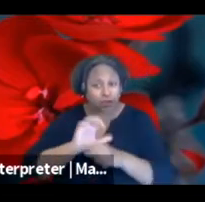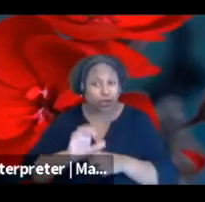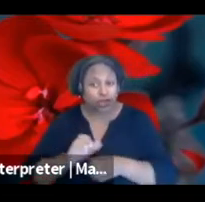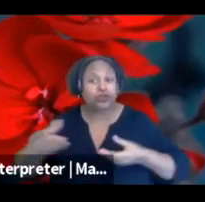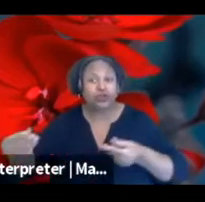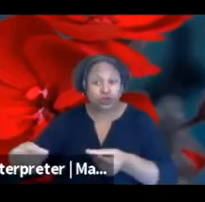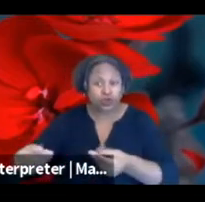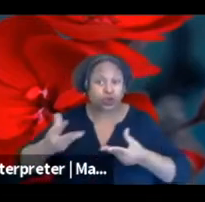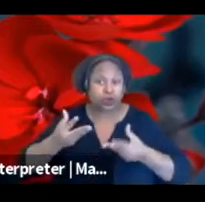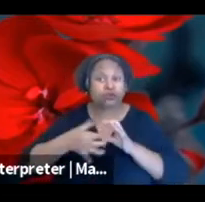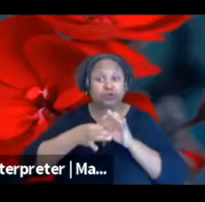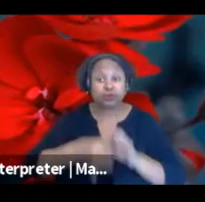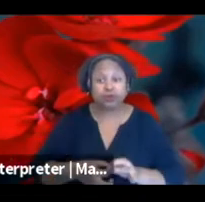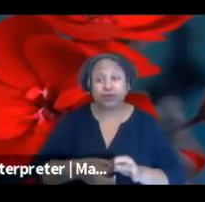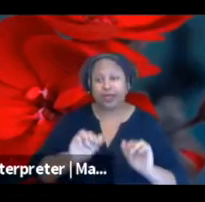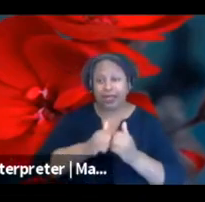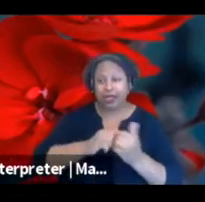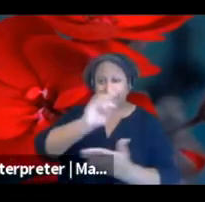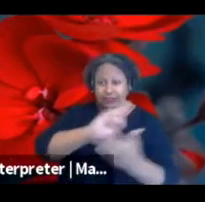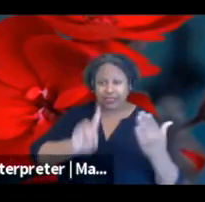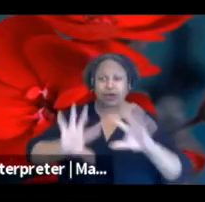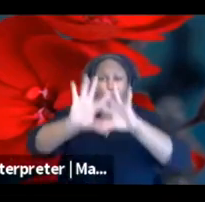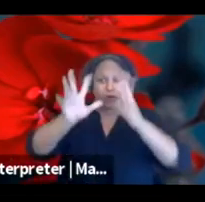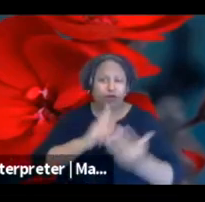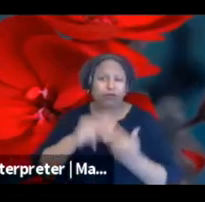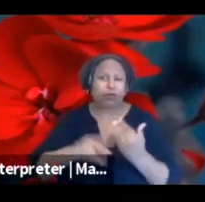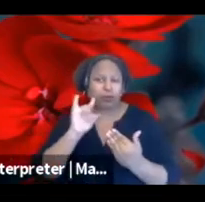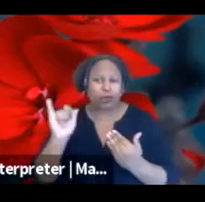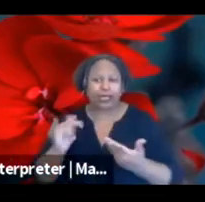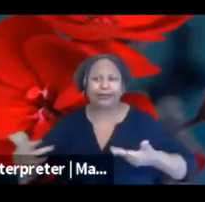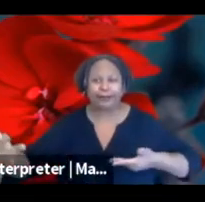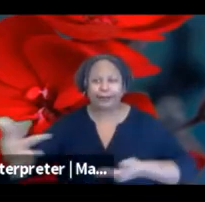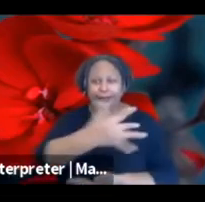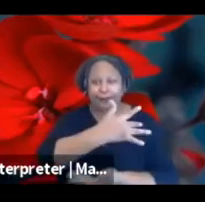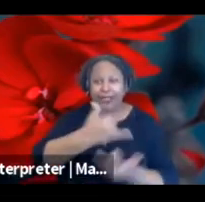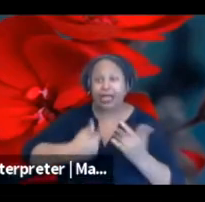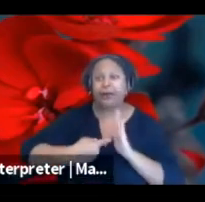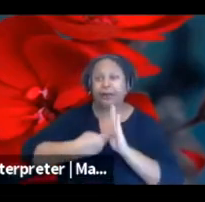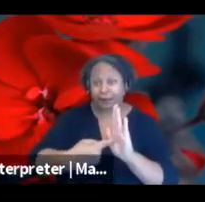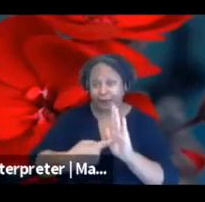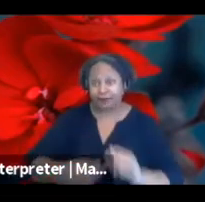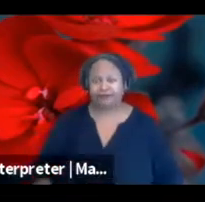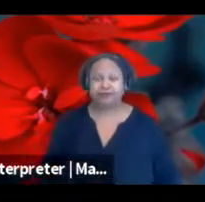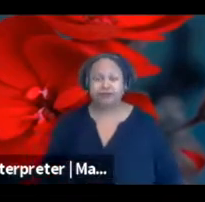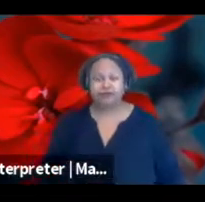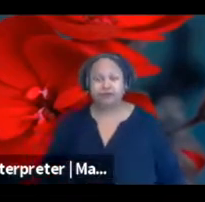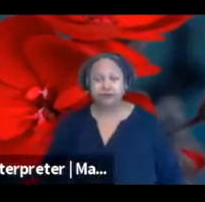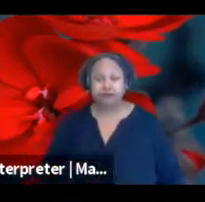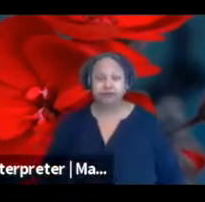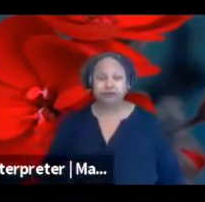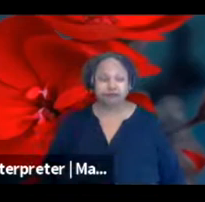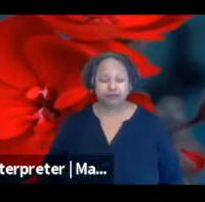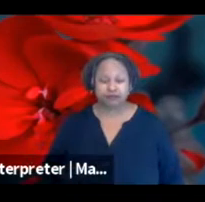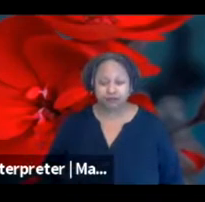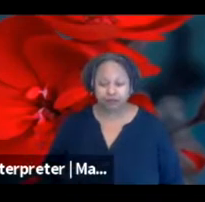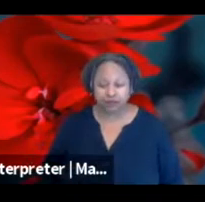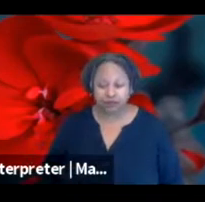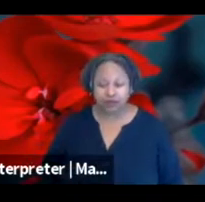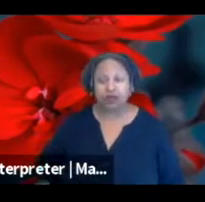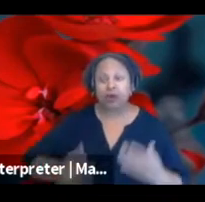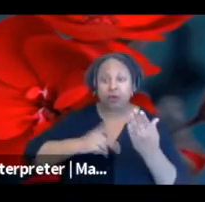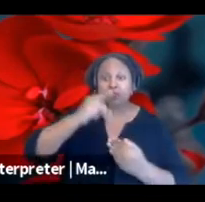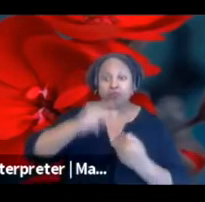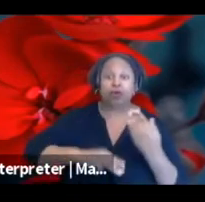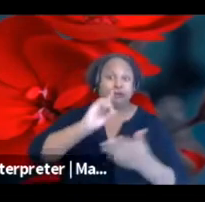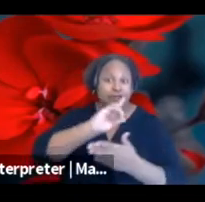the design of the program. The design of the program is really the different components